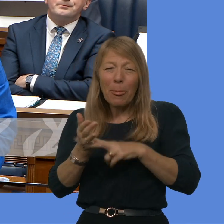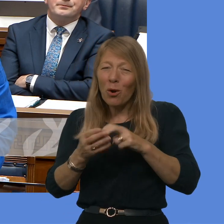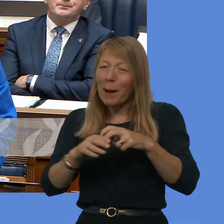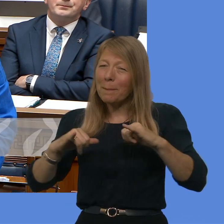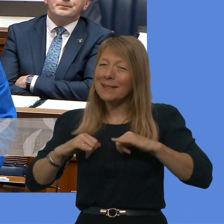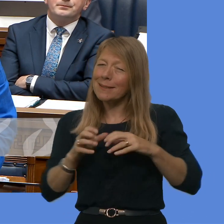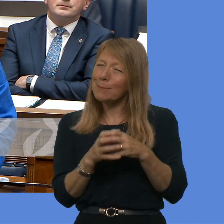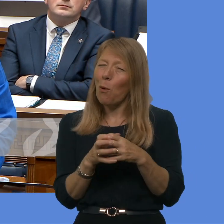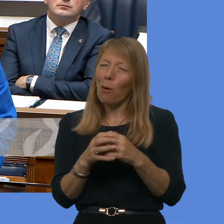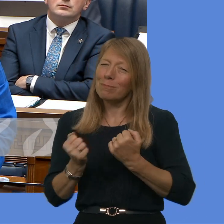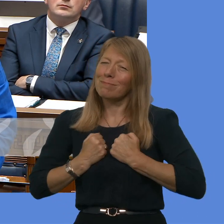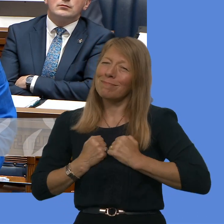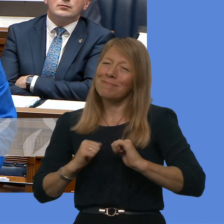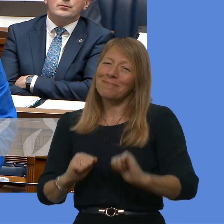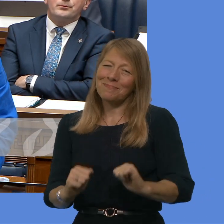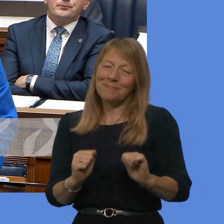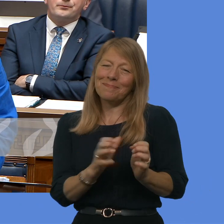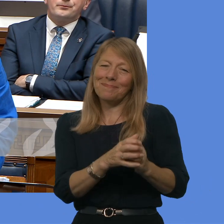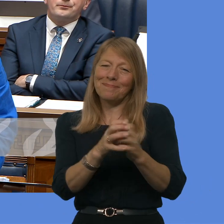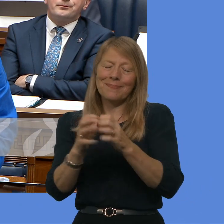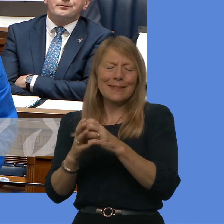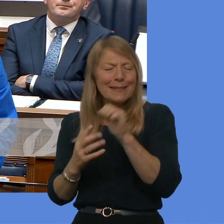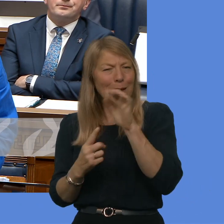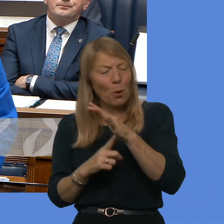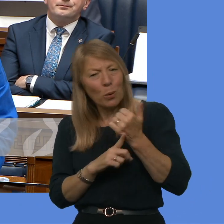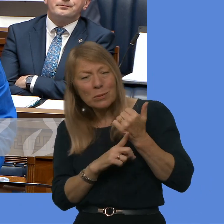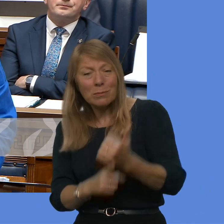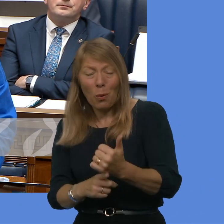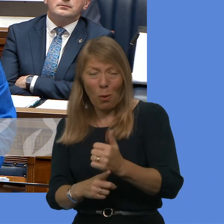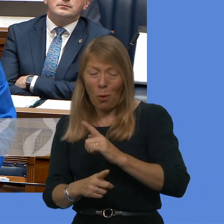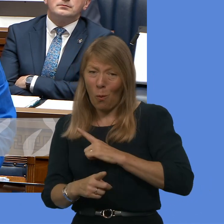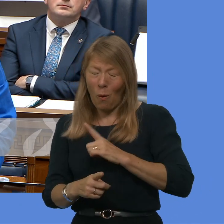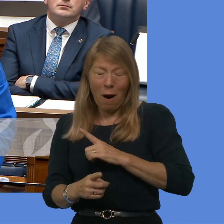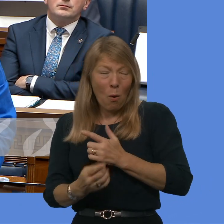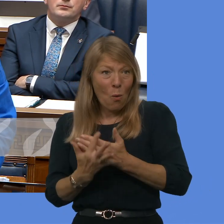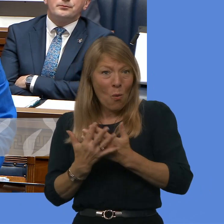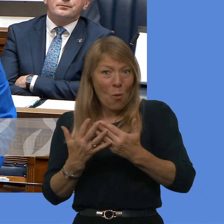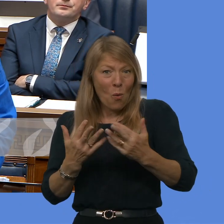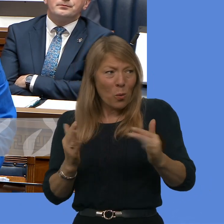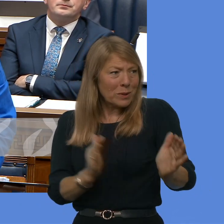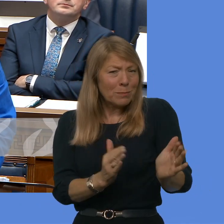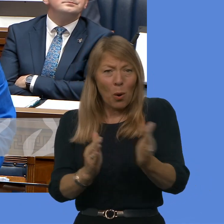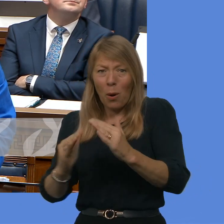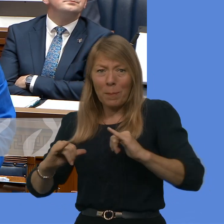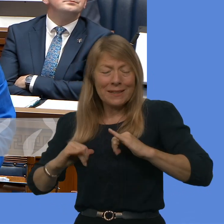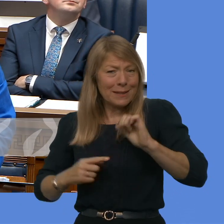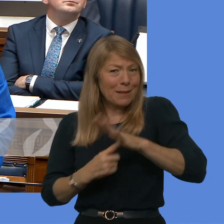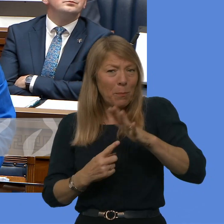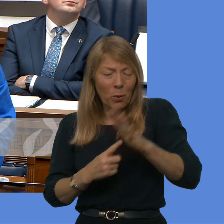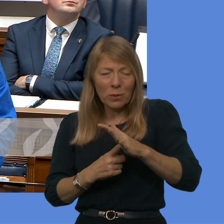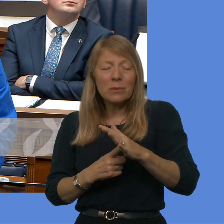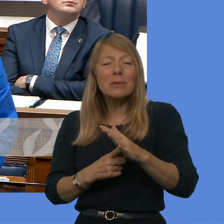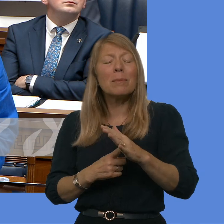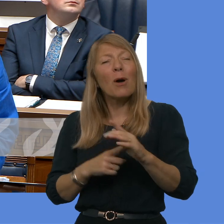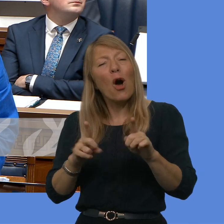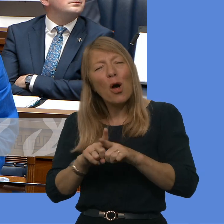Northern Ireland. We must show support for those there, the backbone of our economy, and we do want to support them. And likewise, foreign direct investment is